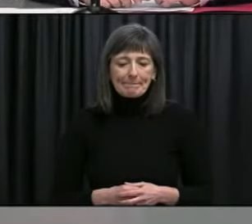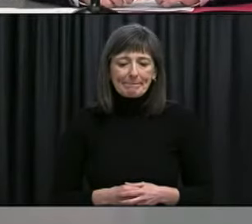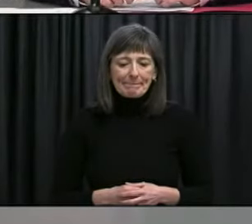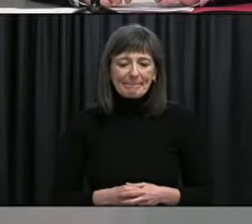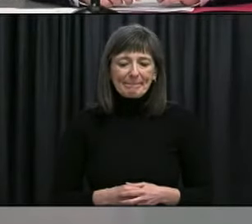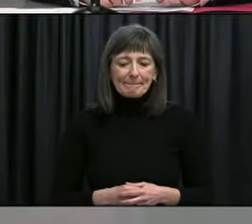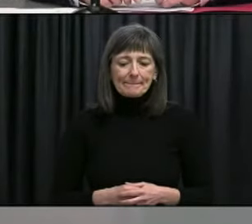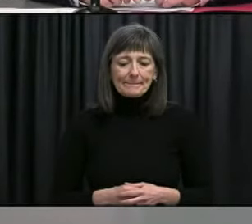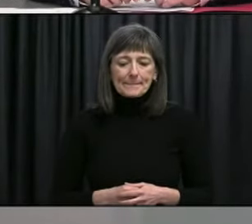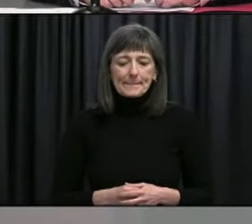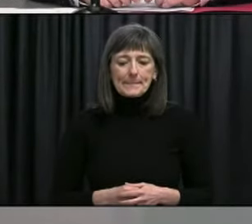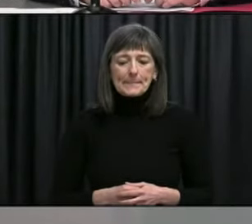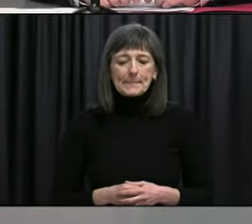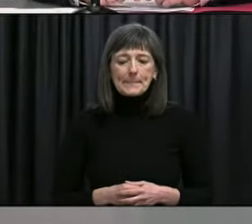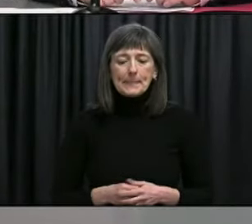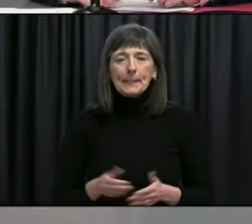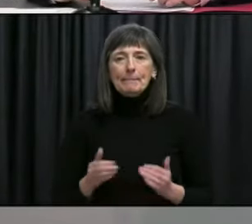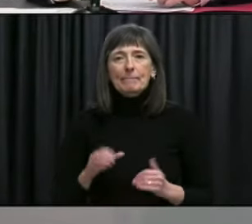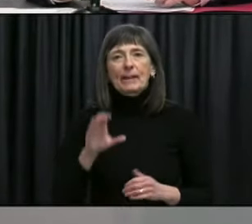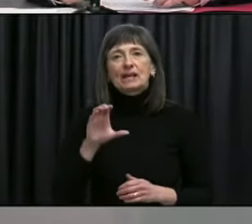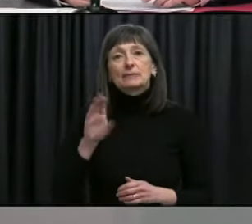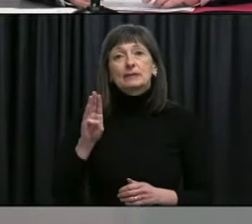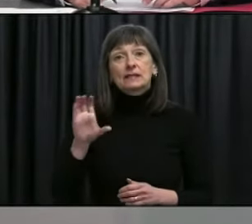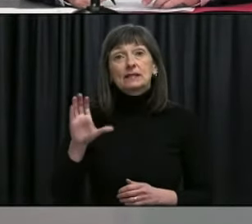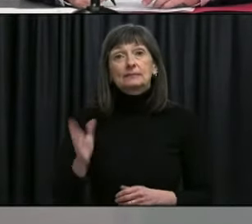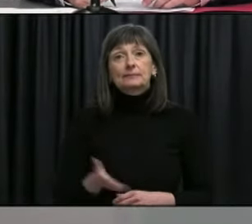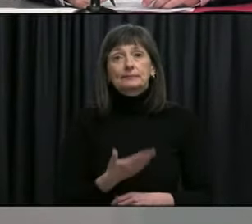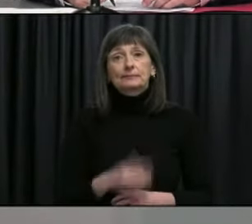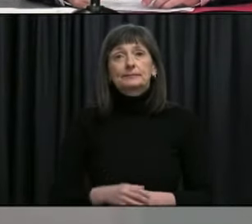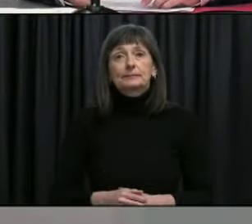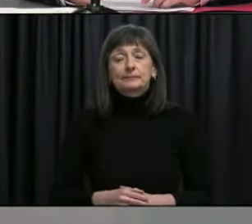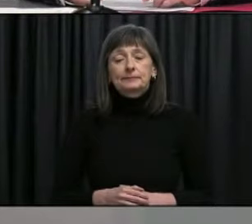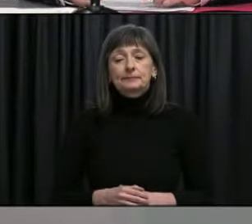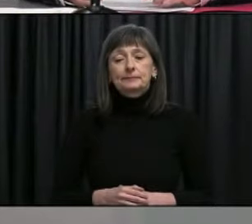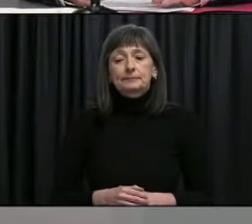Our next questions are from Peter Cowan with CBC. Please go ahead.